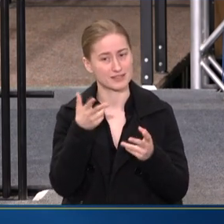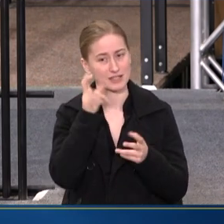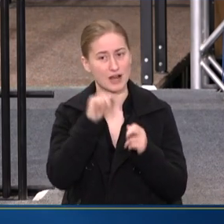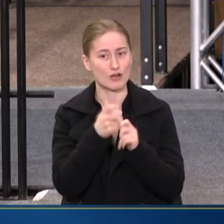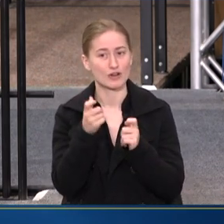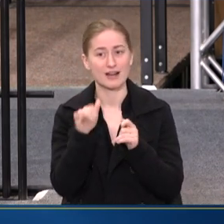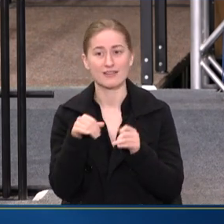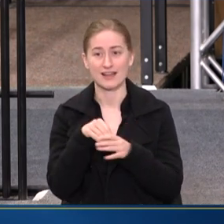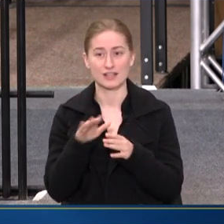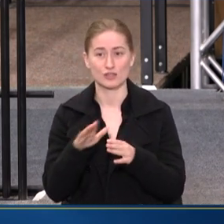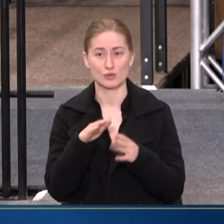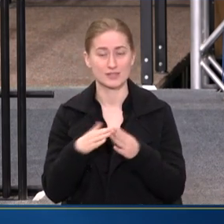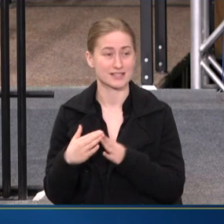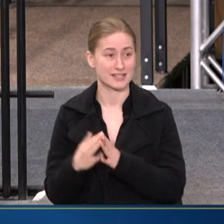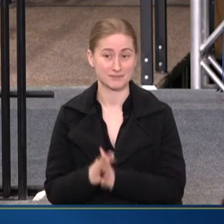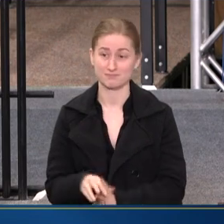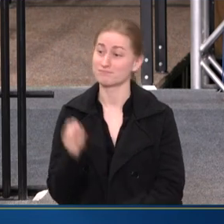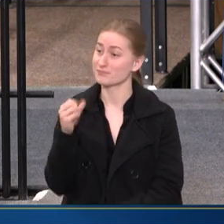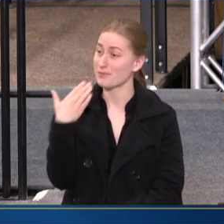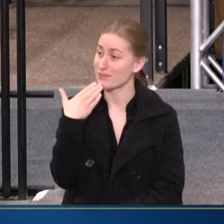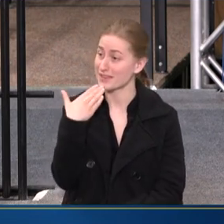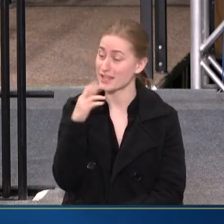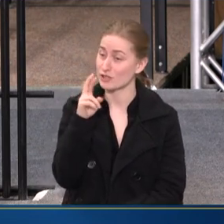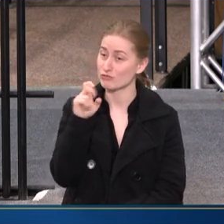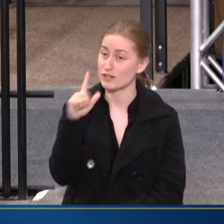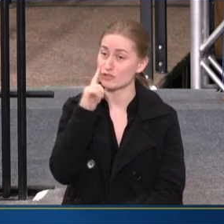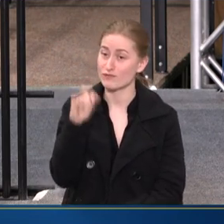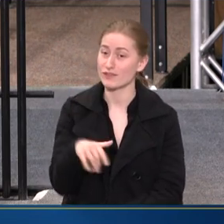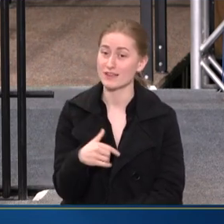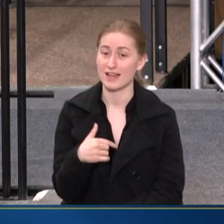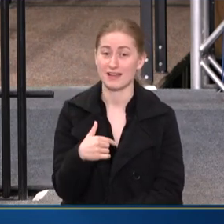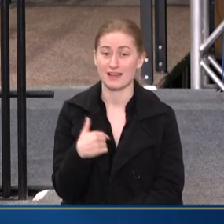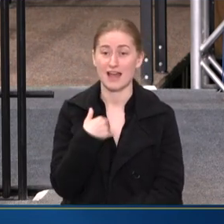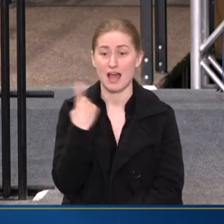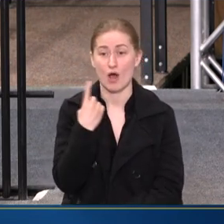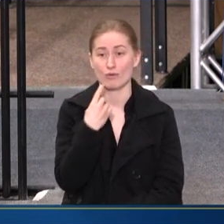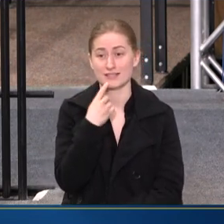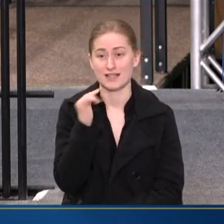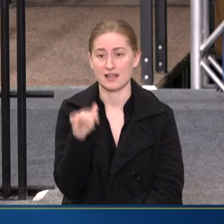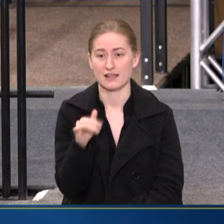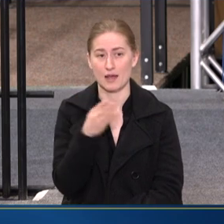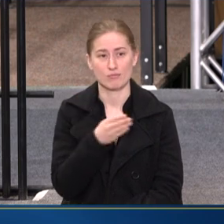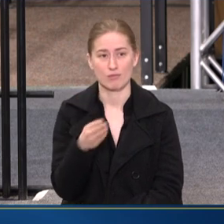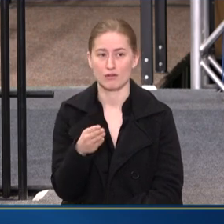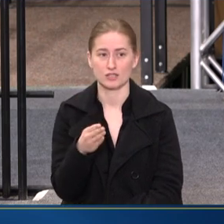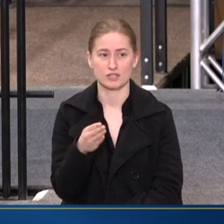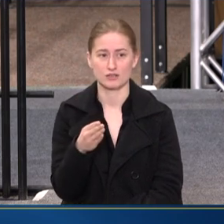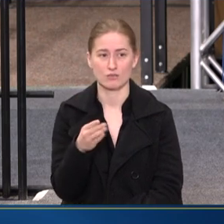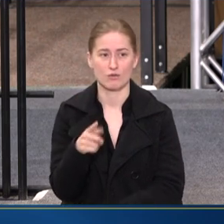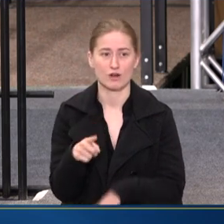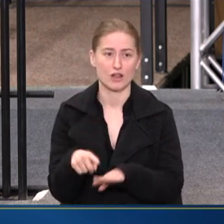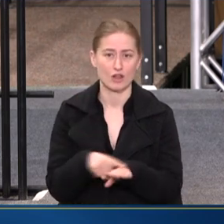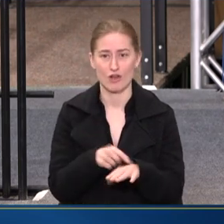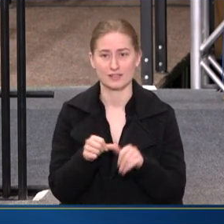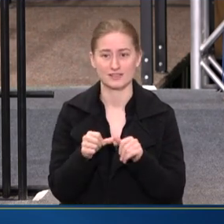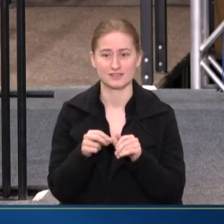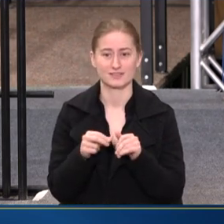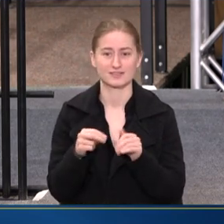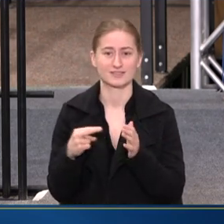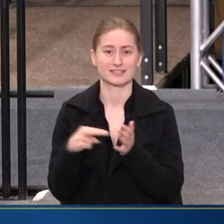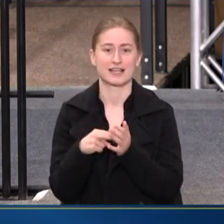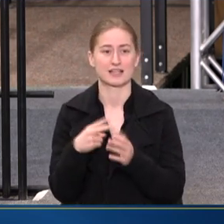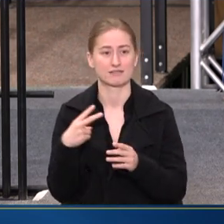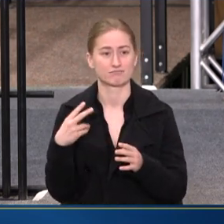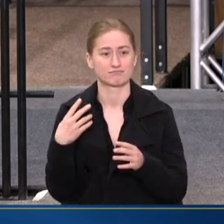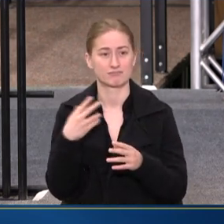HANDLING THAT IN YOUR CITY. YEAH, THANK YOU. THANK YOU, RACHEL, FOR THAT. AND LISTEN, I ALWAYS SAY THAT BALTIMORE'S LONGEST-STANDING PUBLIC HEALTH